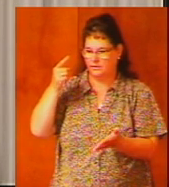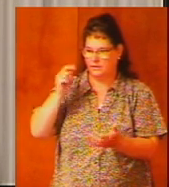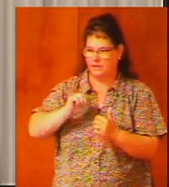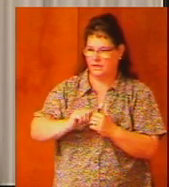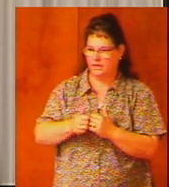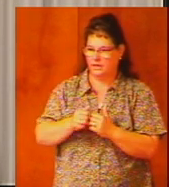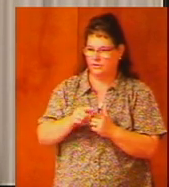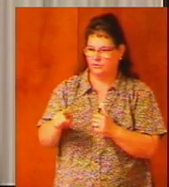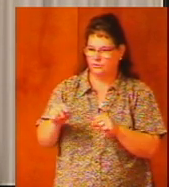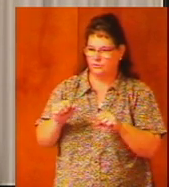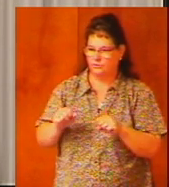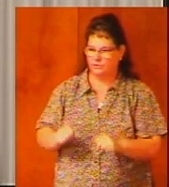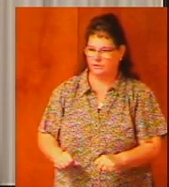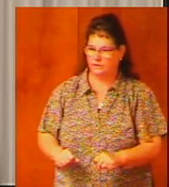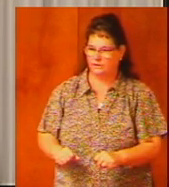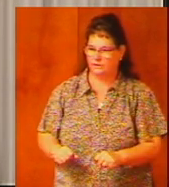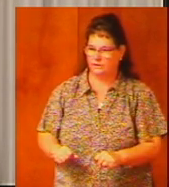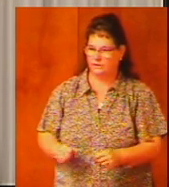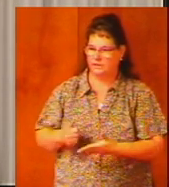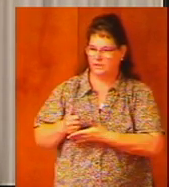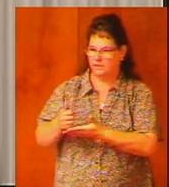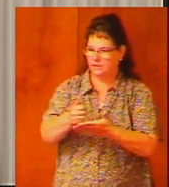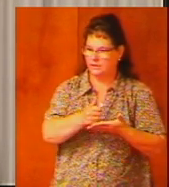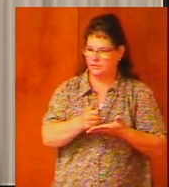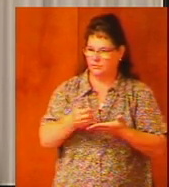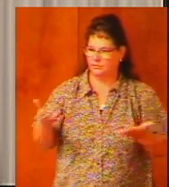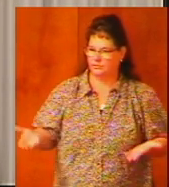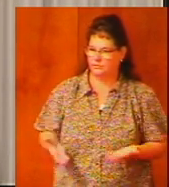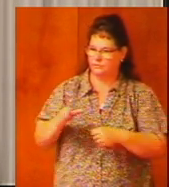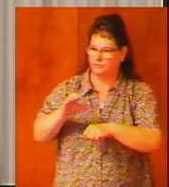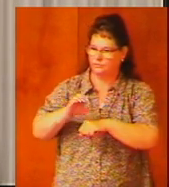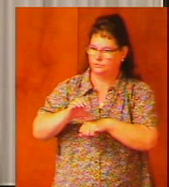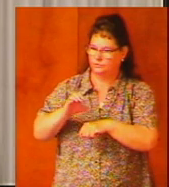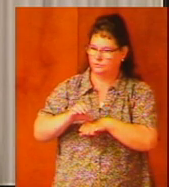how you can help this church